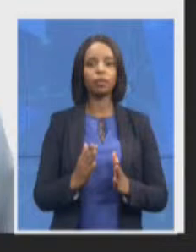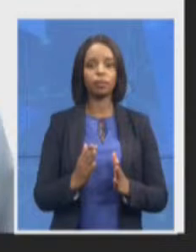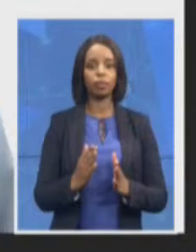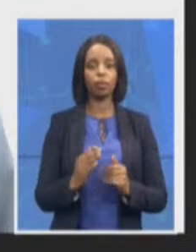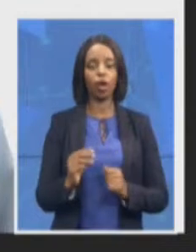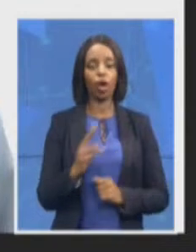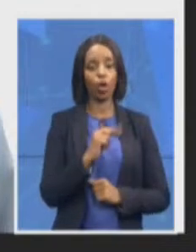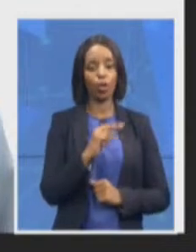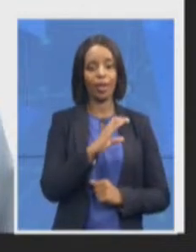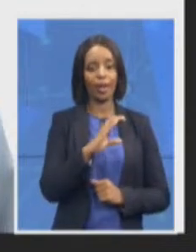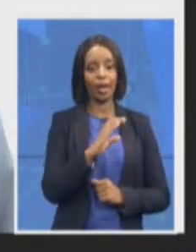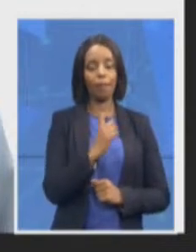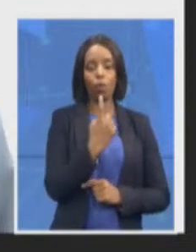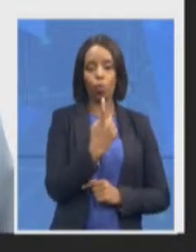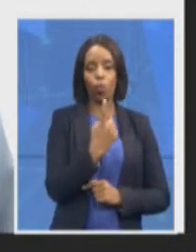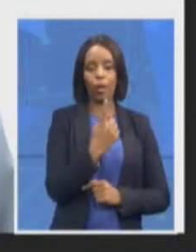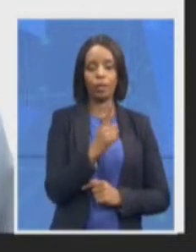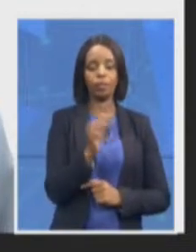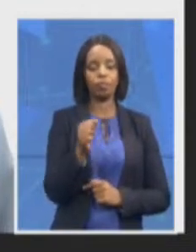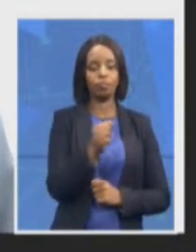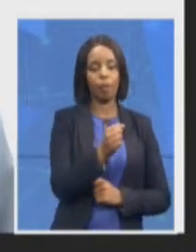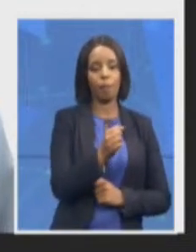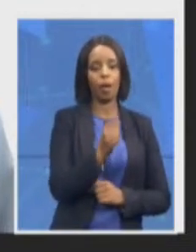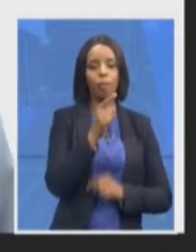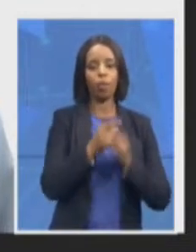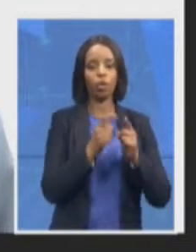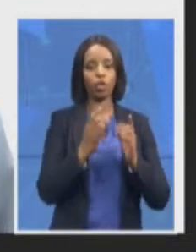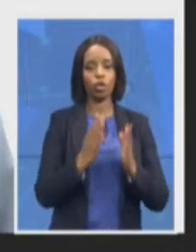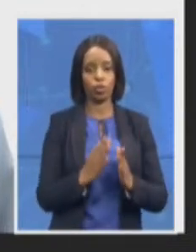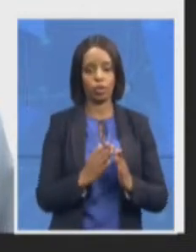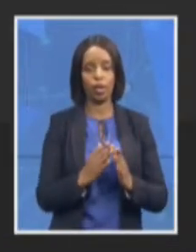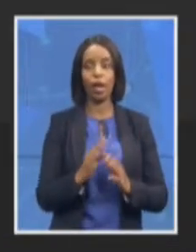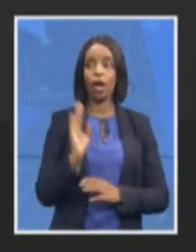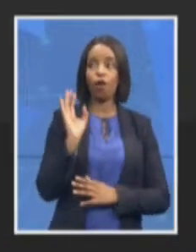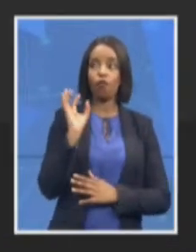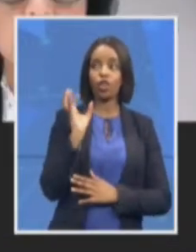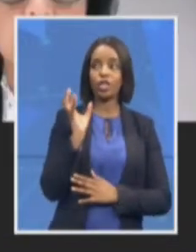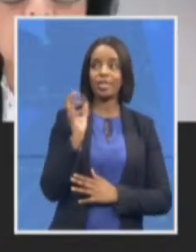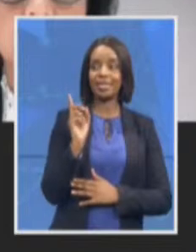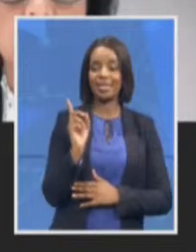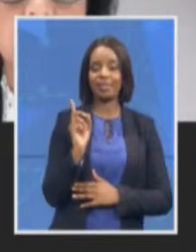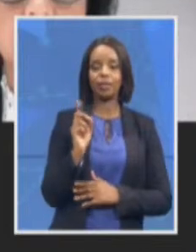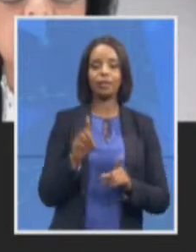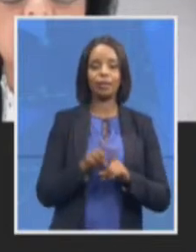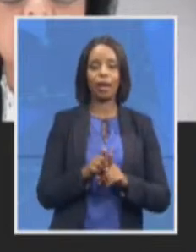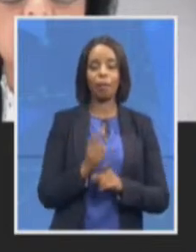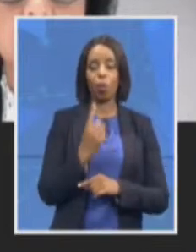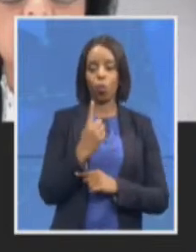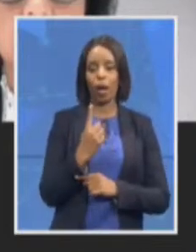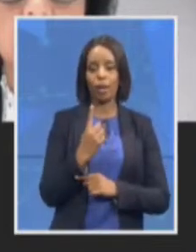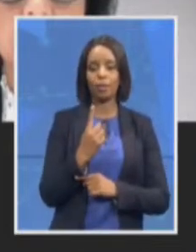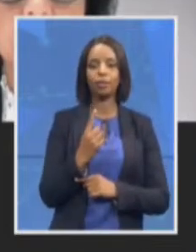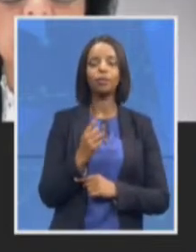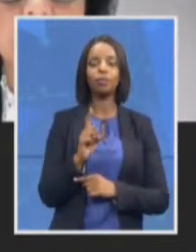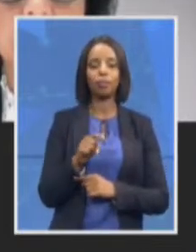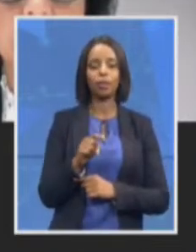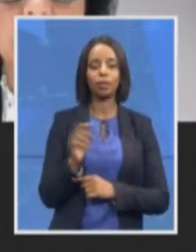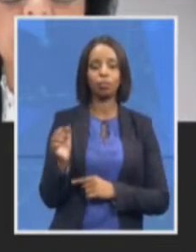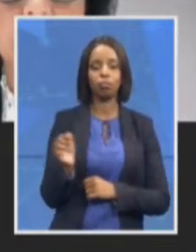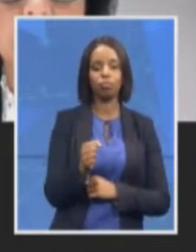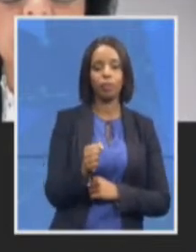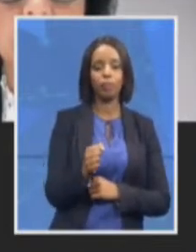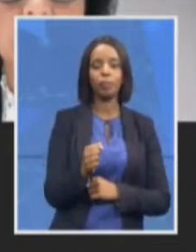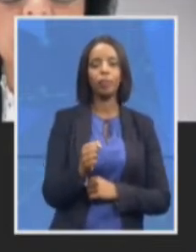still be filled free state one post that post must still be filled and Tata one post that post must still be filled so